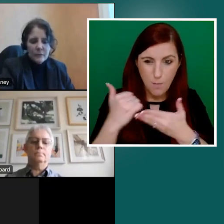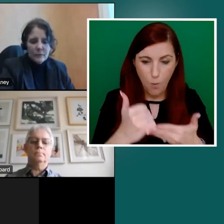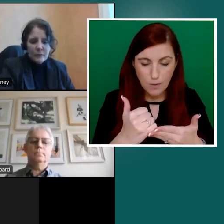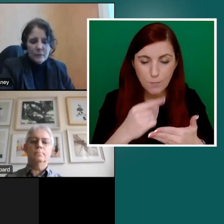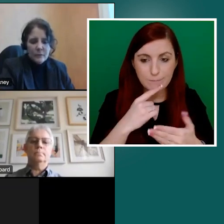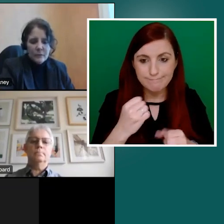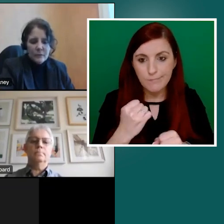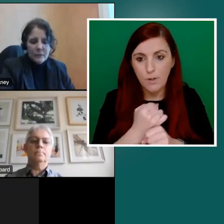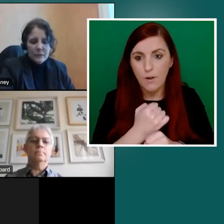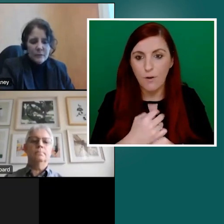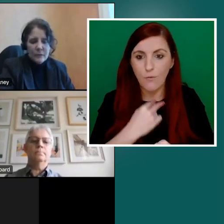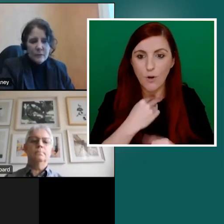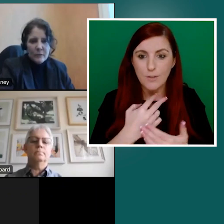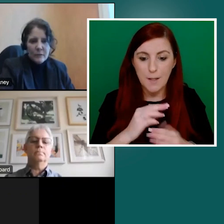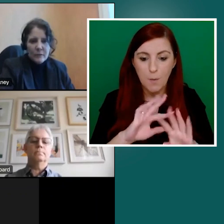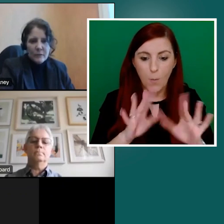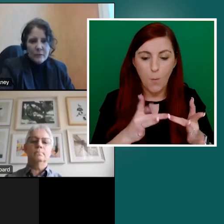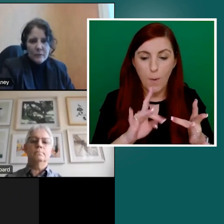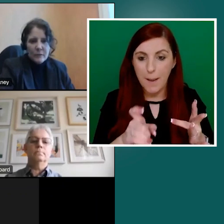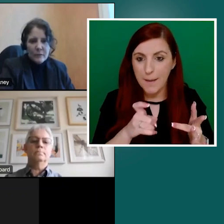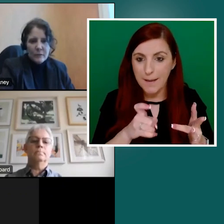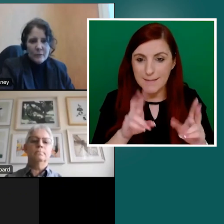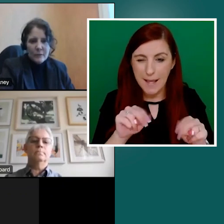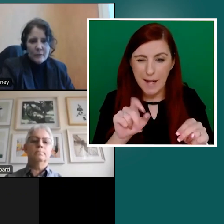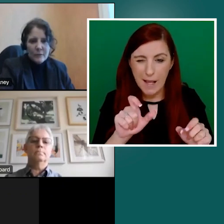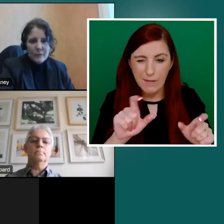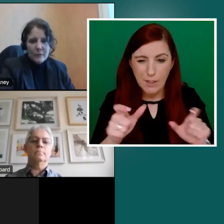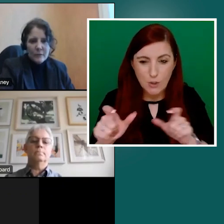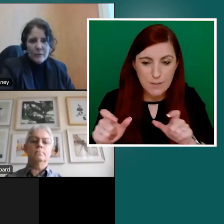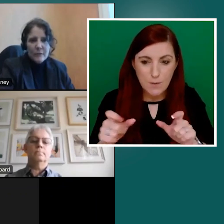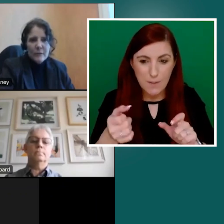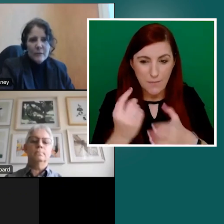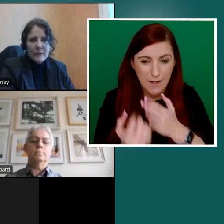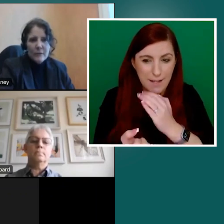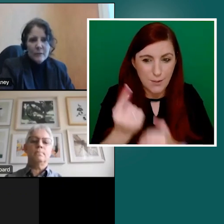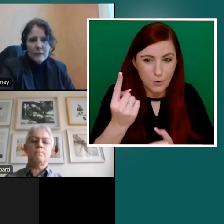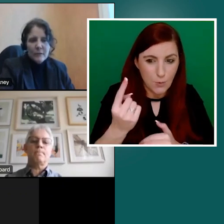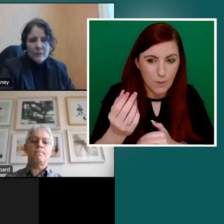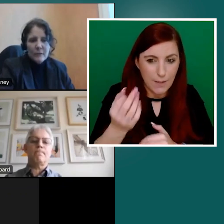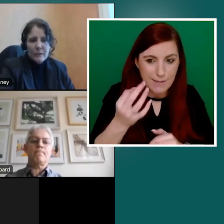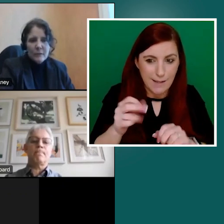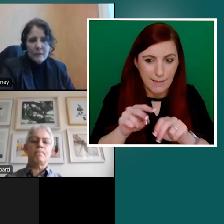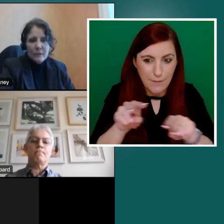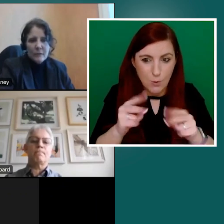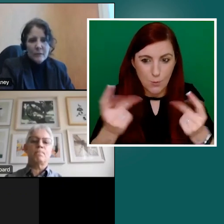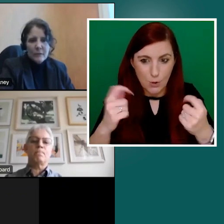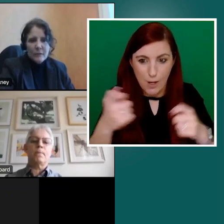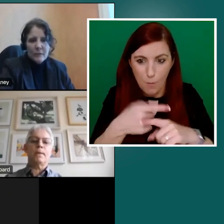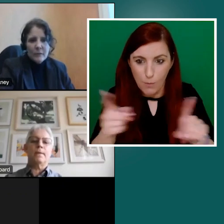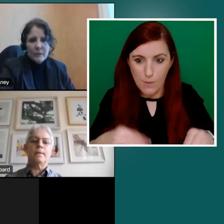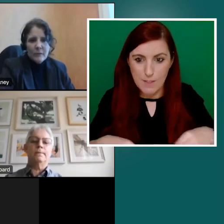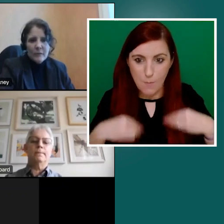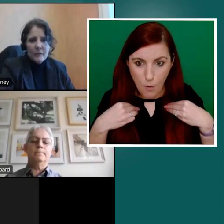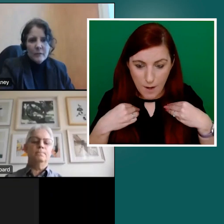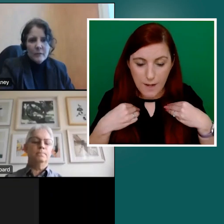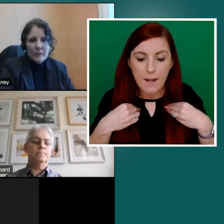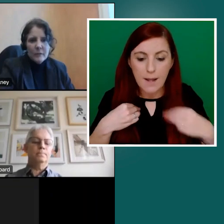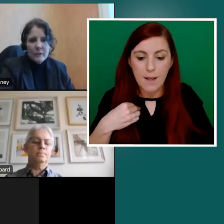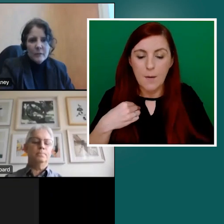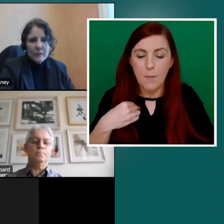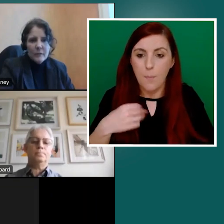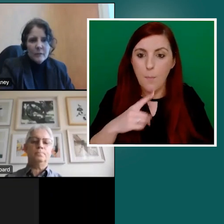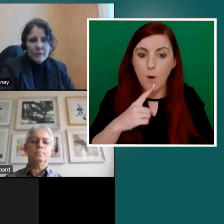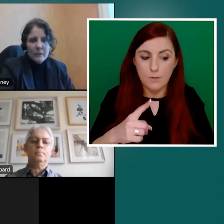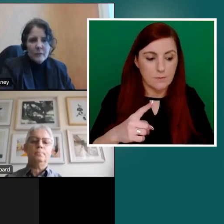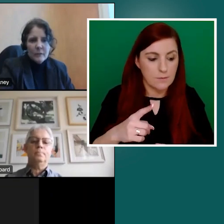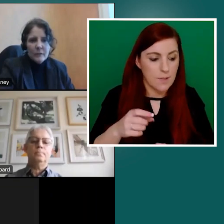as I said, WebEx can sometimes deliver little glitches. So we've had a problem with getting that video to you this morning. So